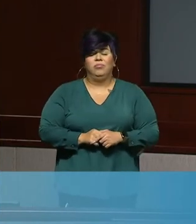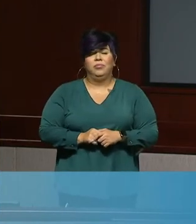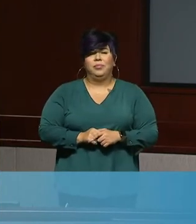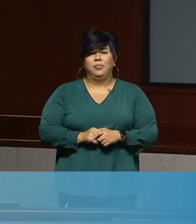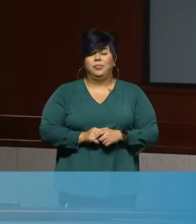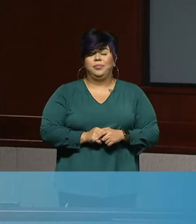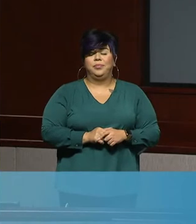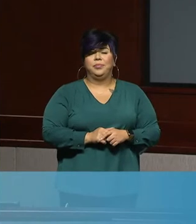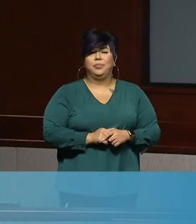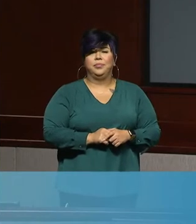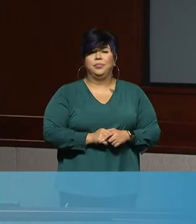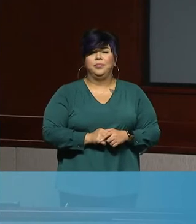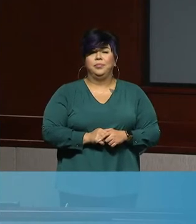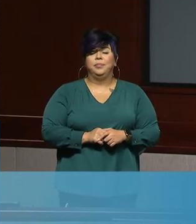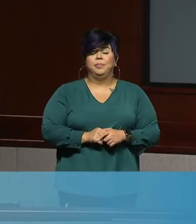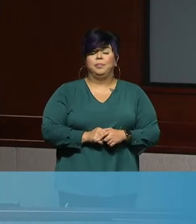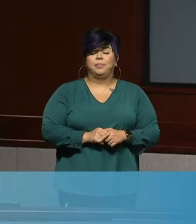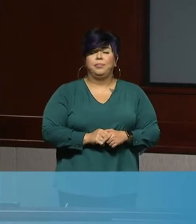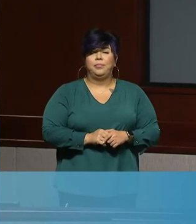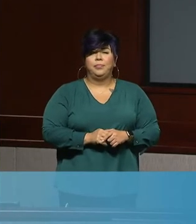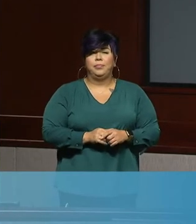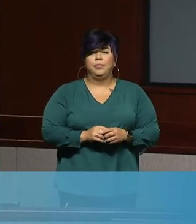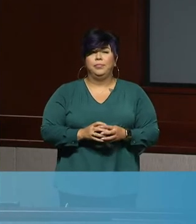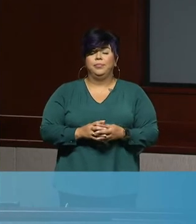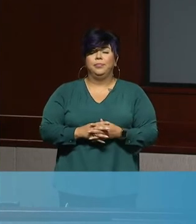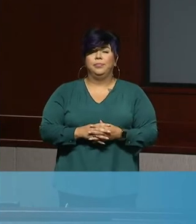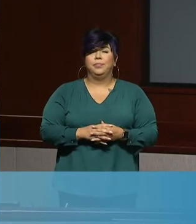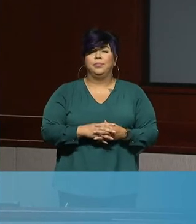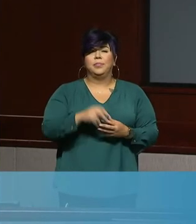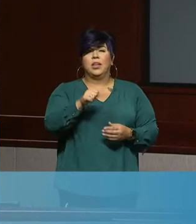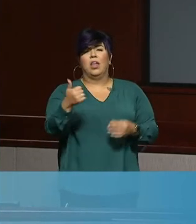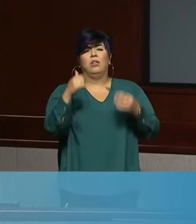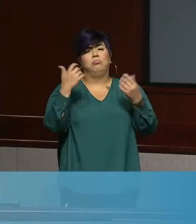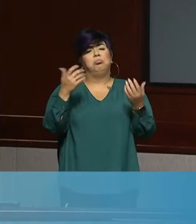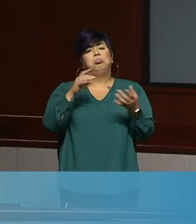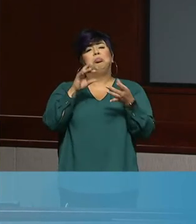A couple of notes on the governor.